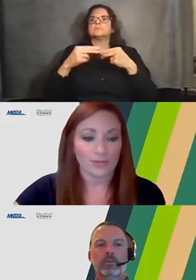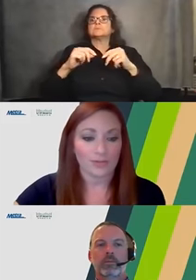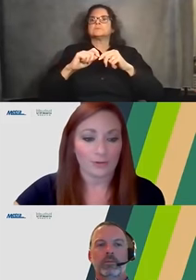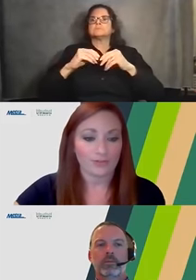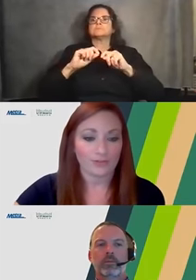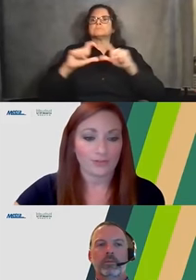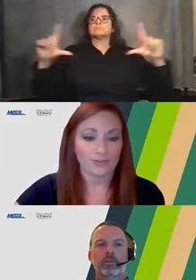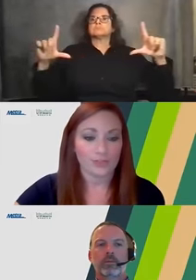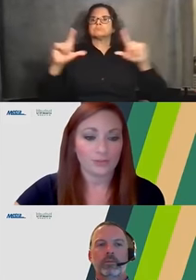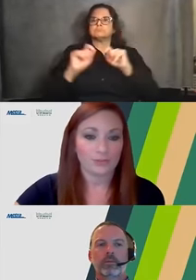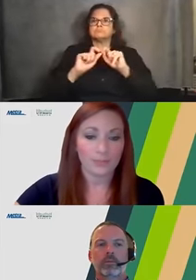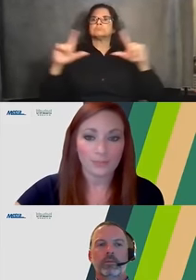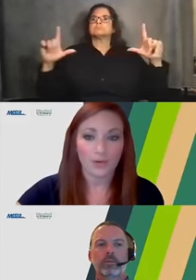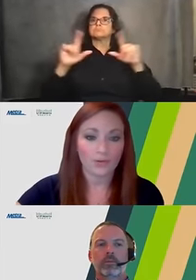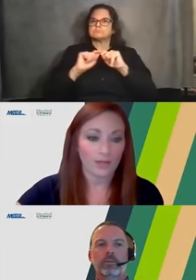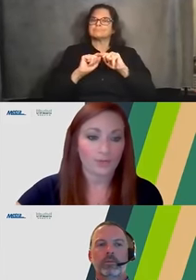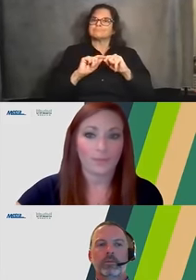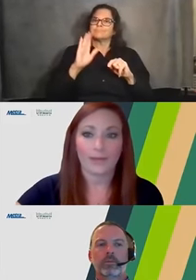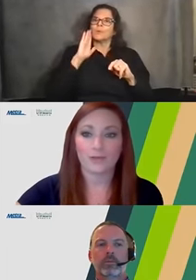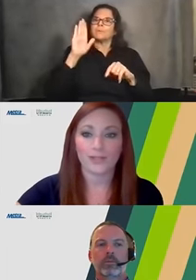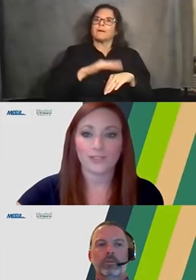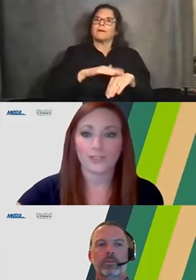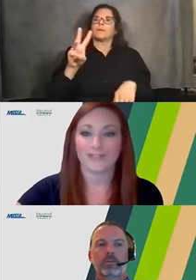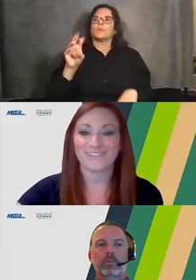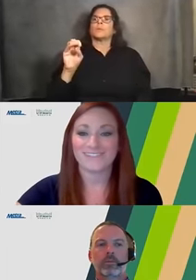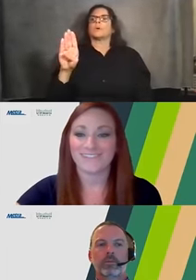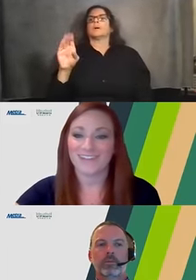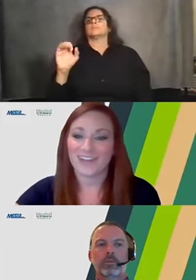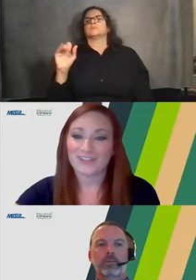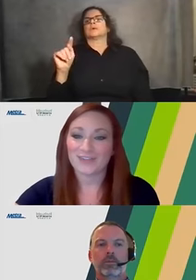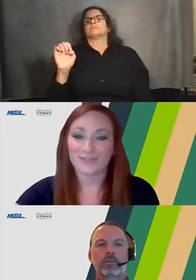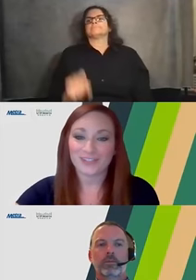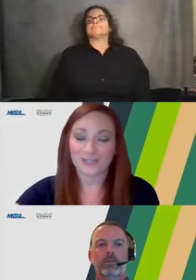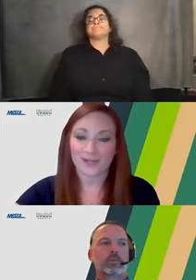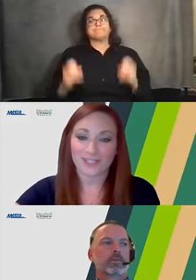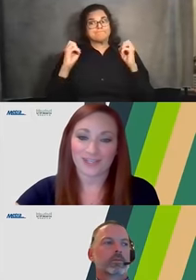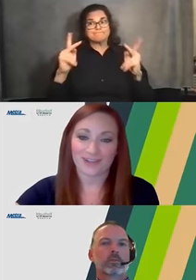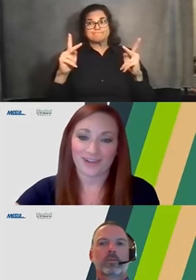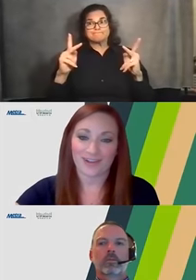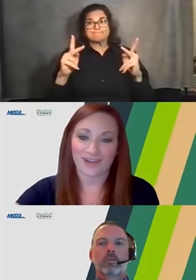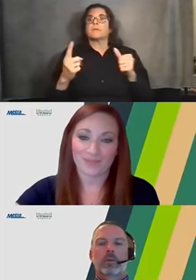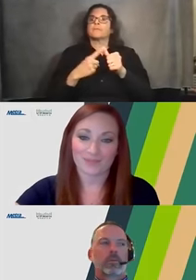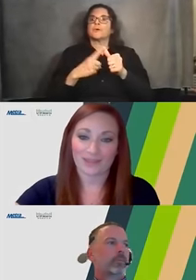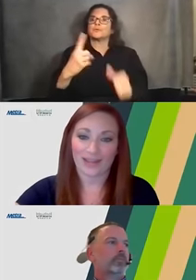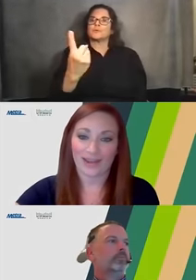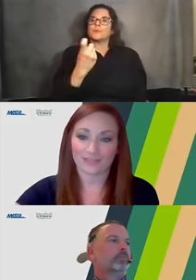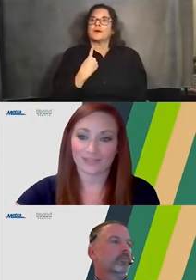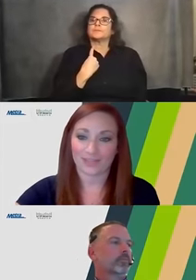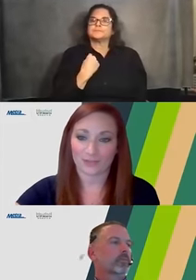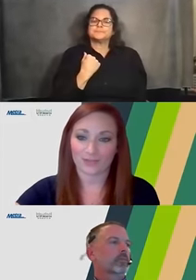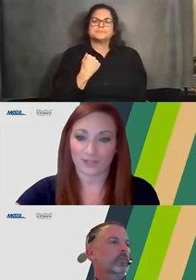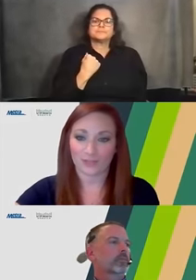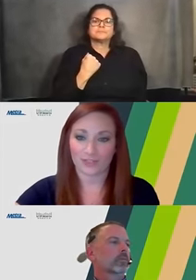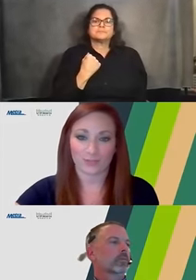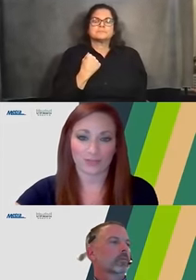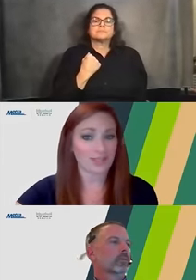So without further ado, let me pull up my questions. So the first question I have